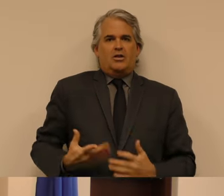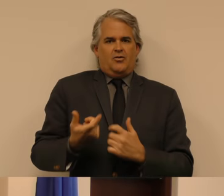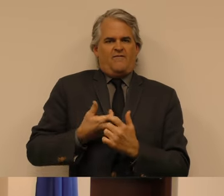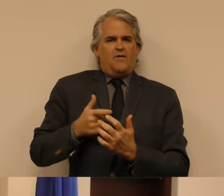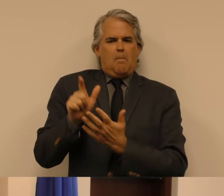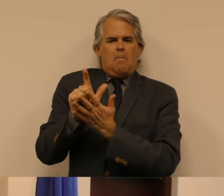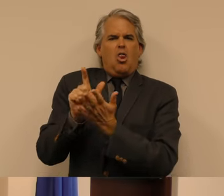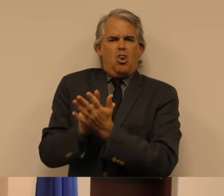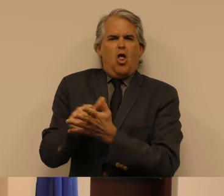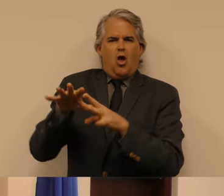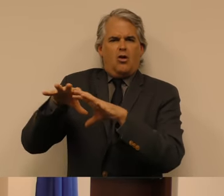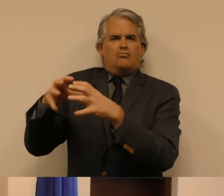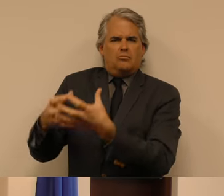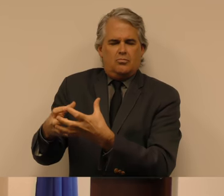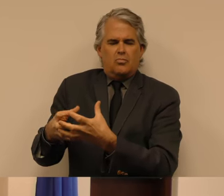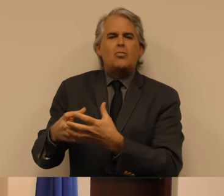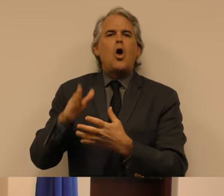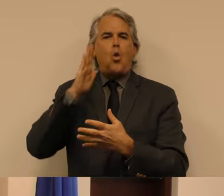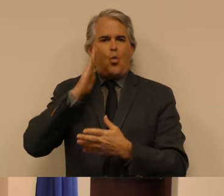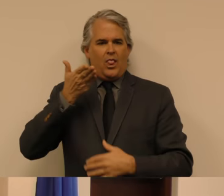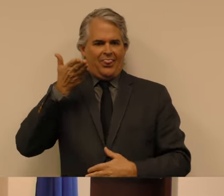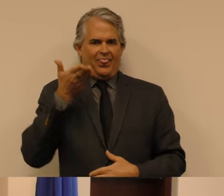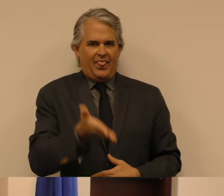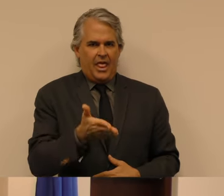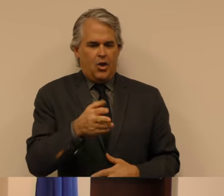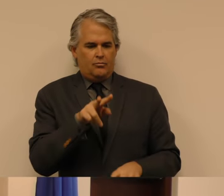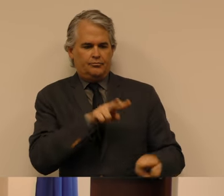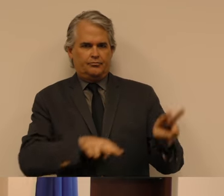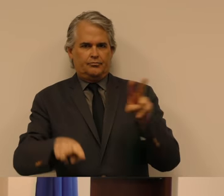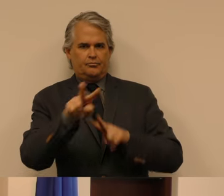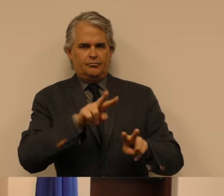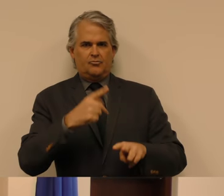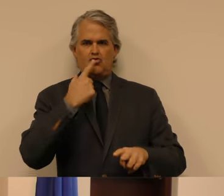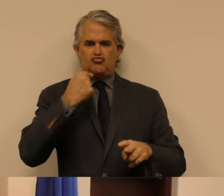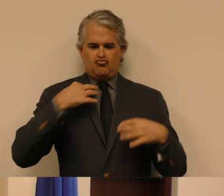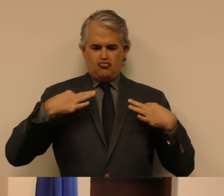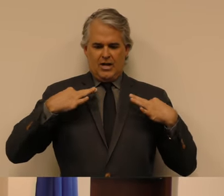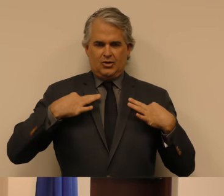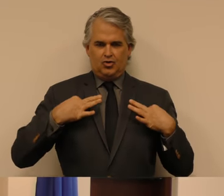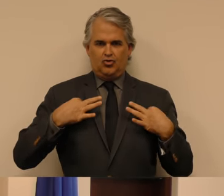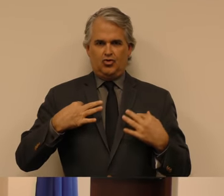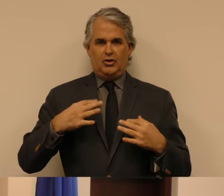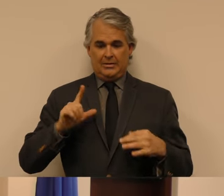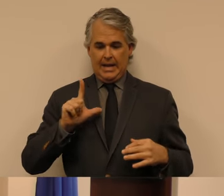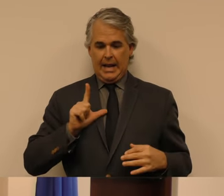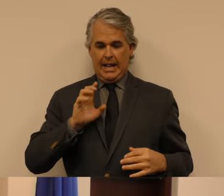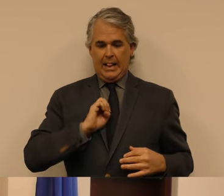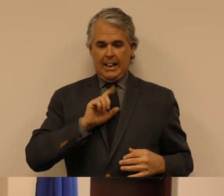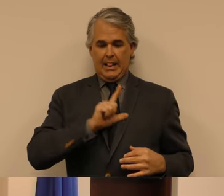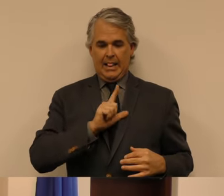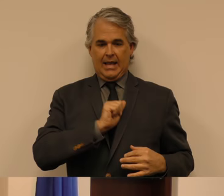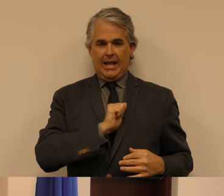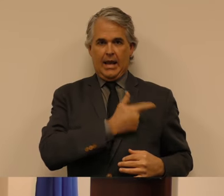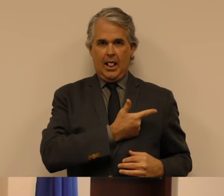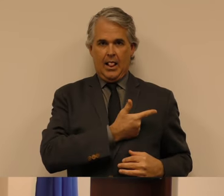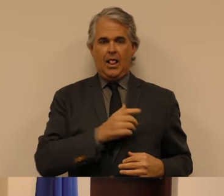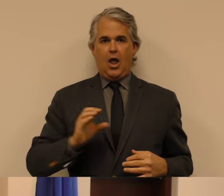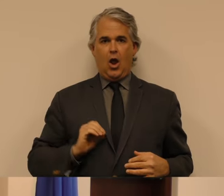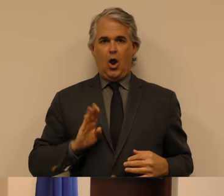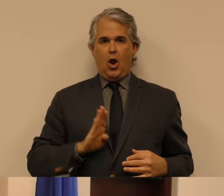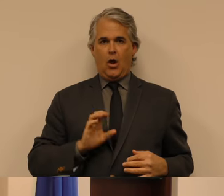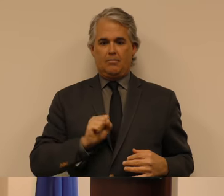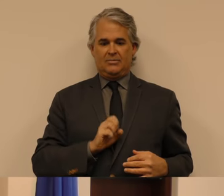observe your events. They will be wearing red t-shirts that say Legal Observer on them. They can help.